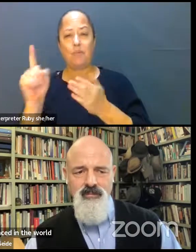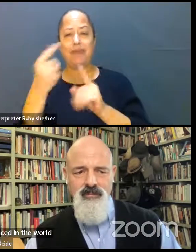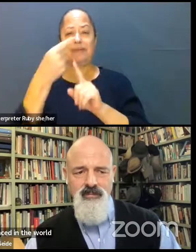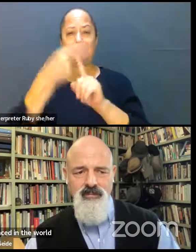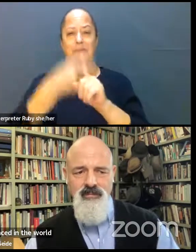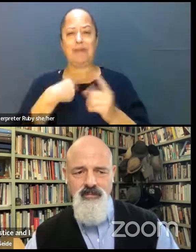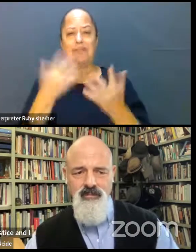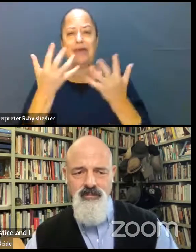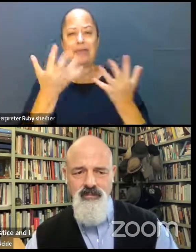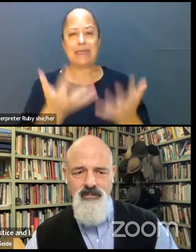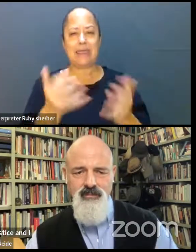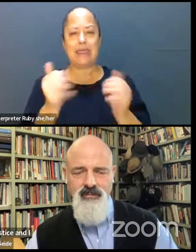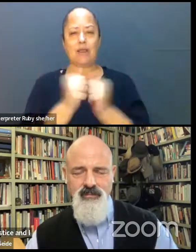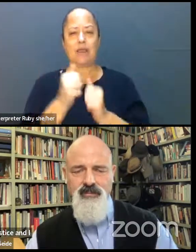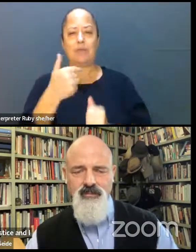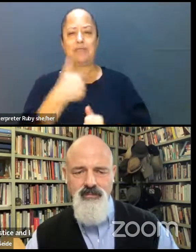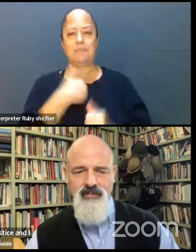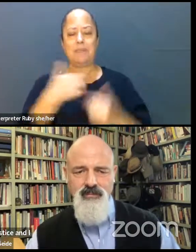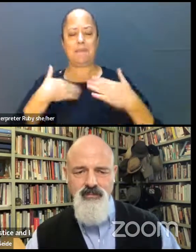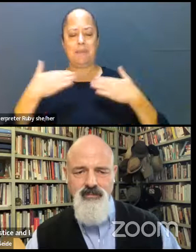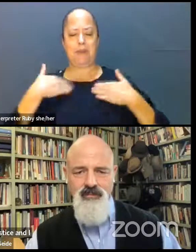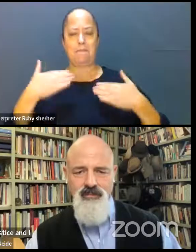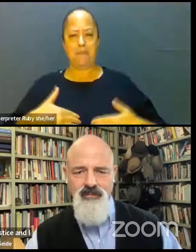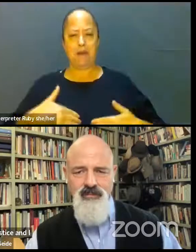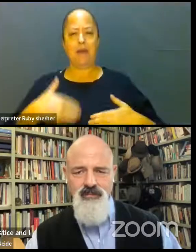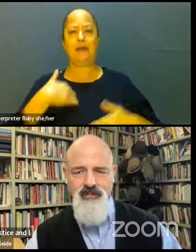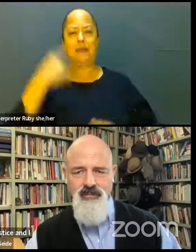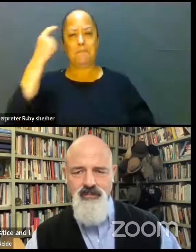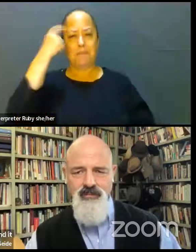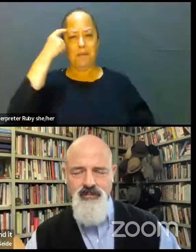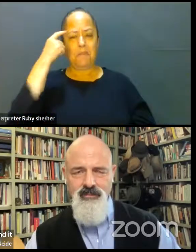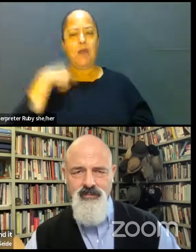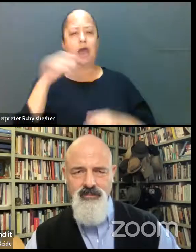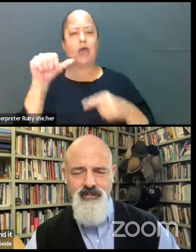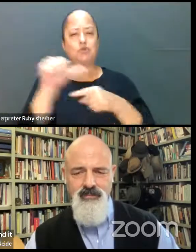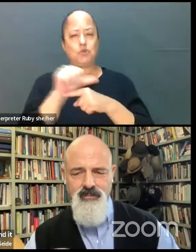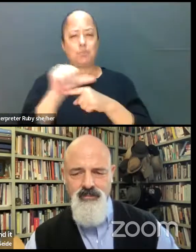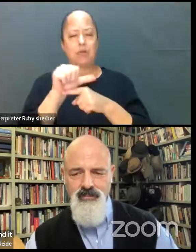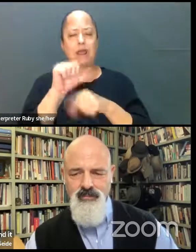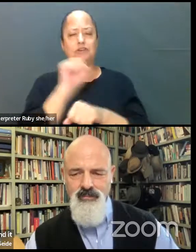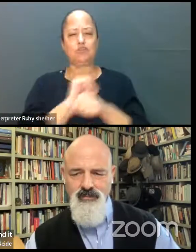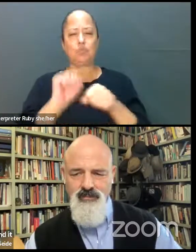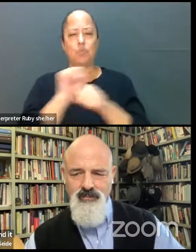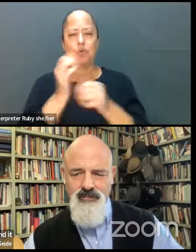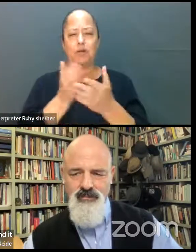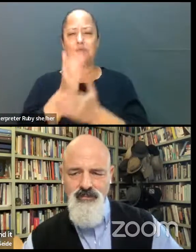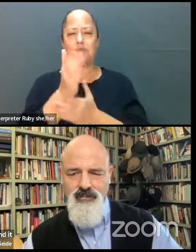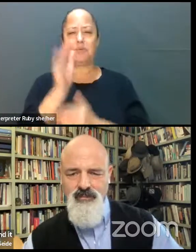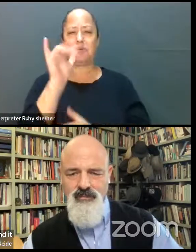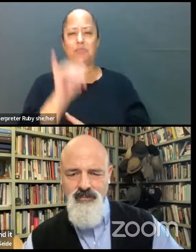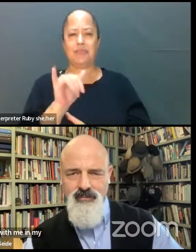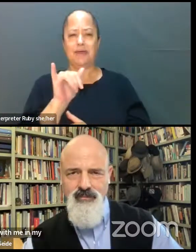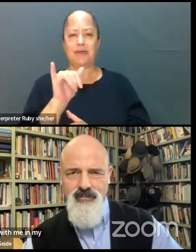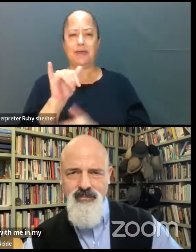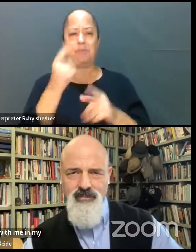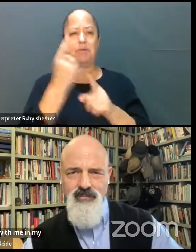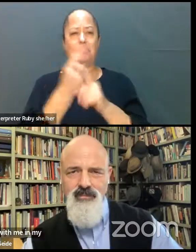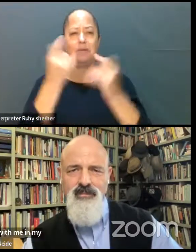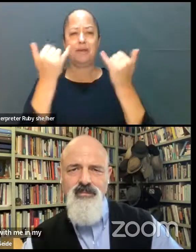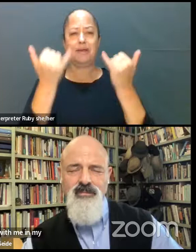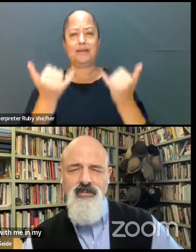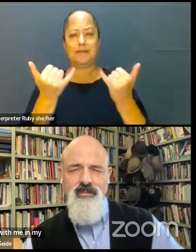carry it with me and my body and my mind. And I do some practices to kind of work through that. But right now,